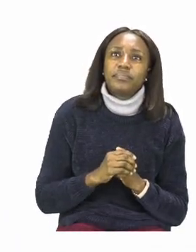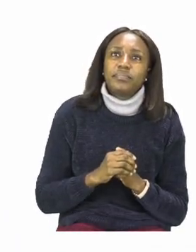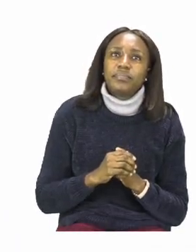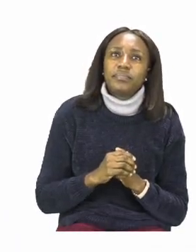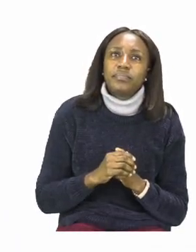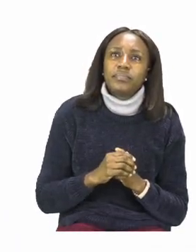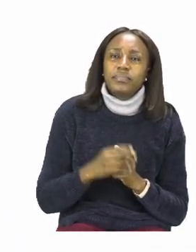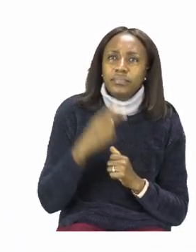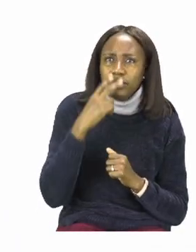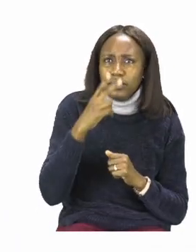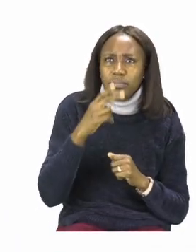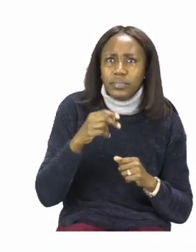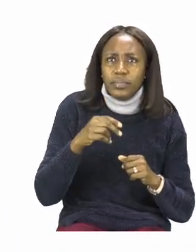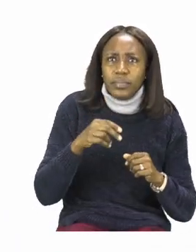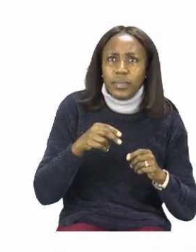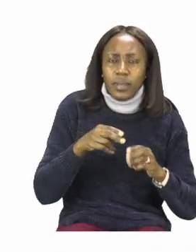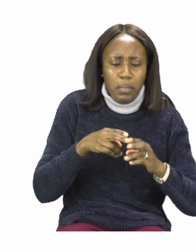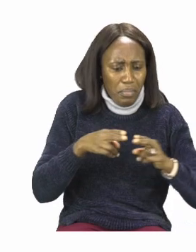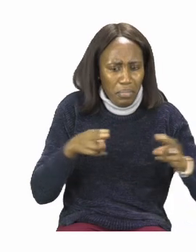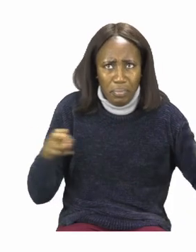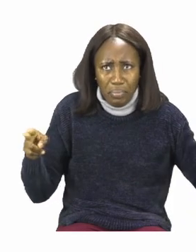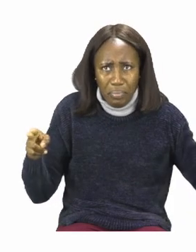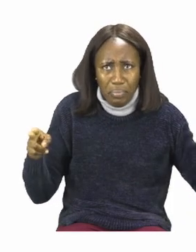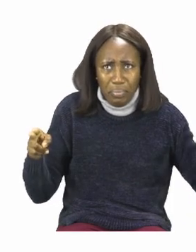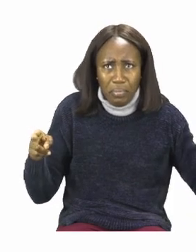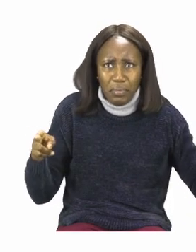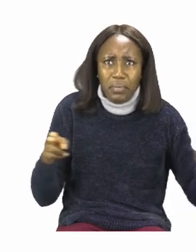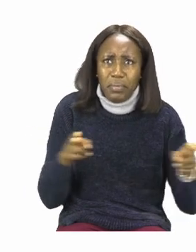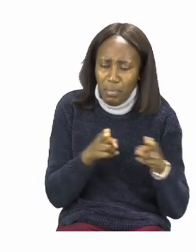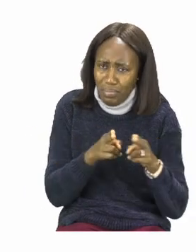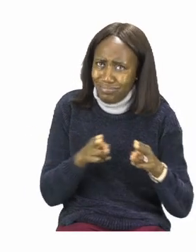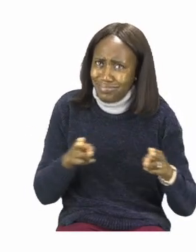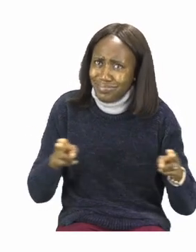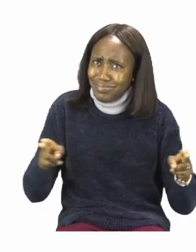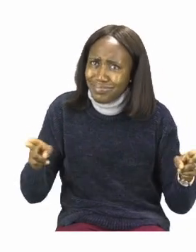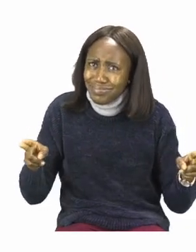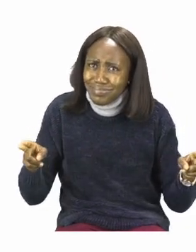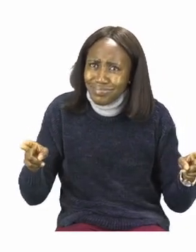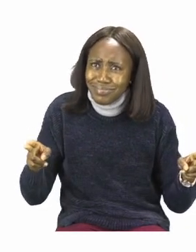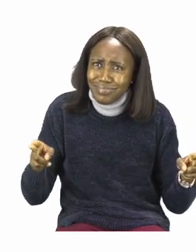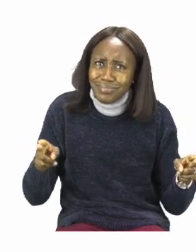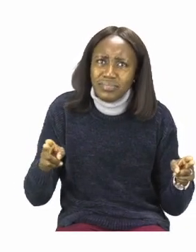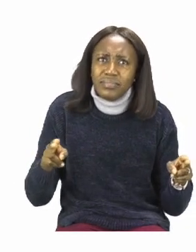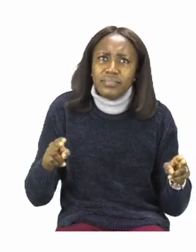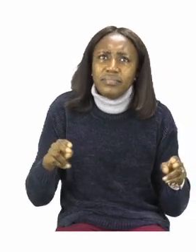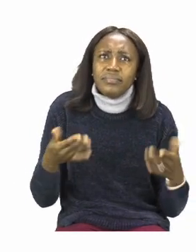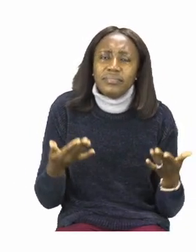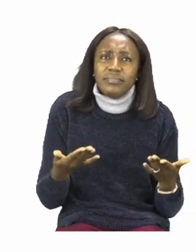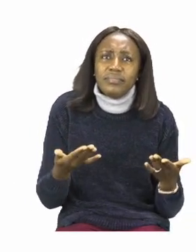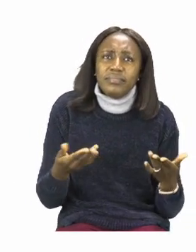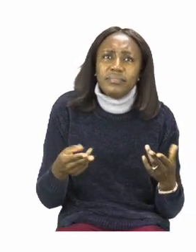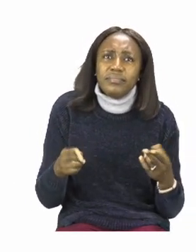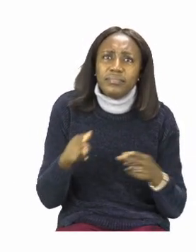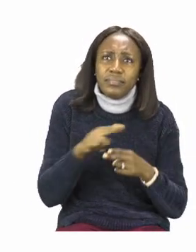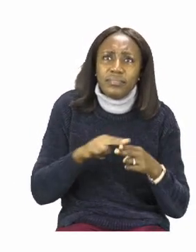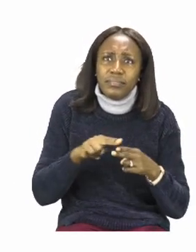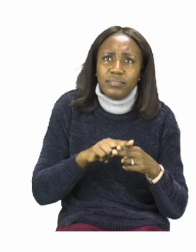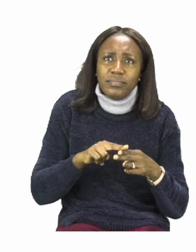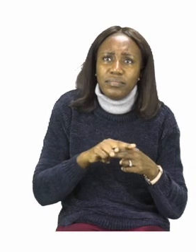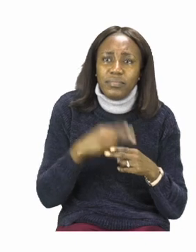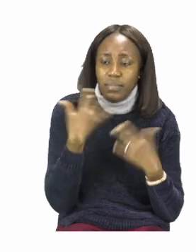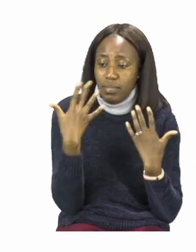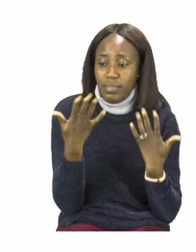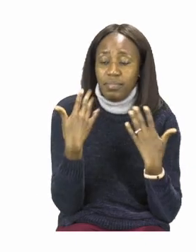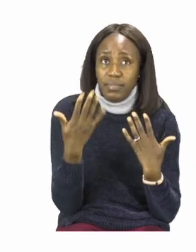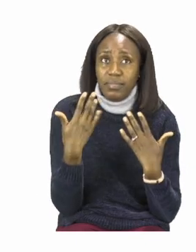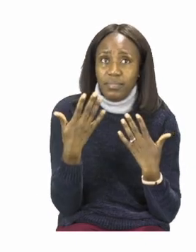we're going to be doing length. Now the type of length we're going to be using is our hand span. We